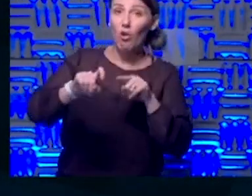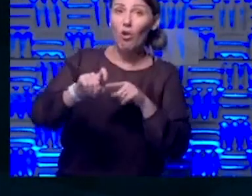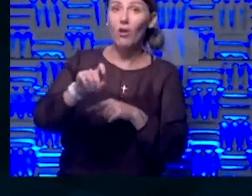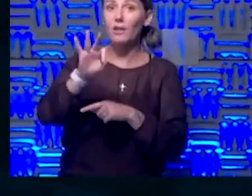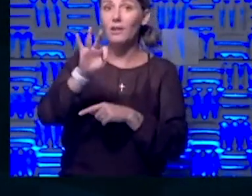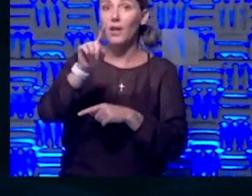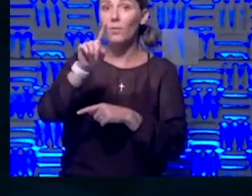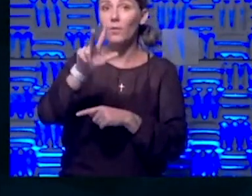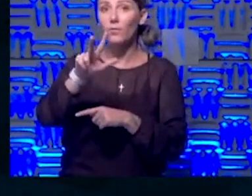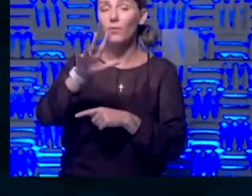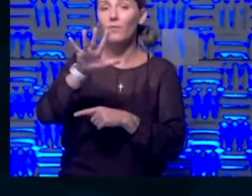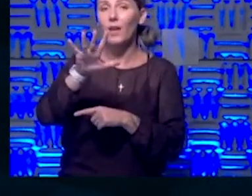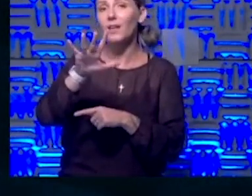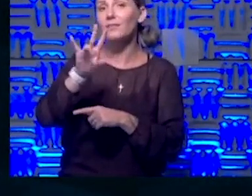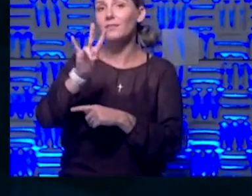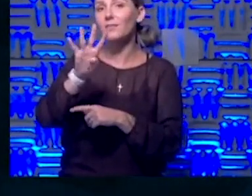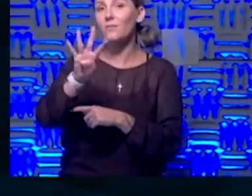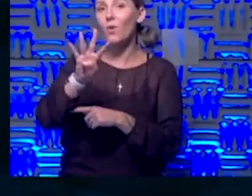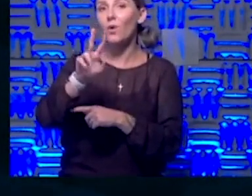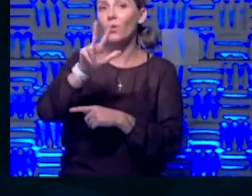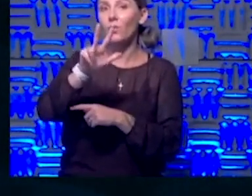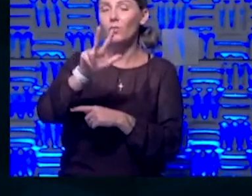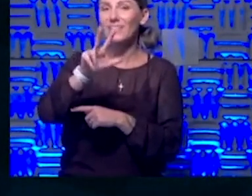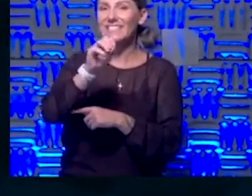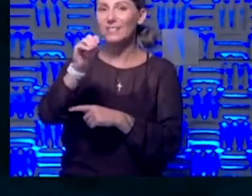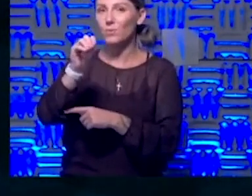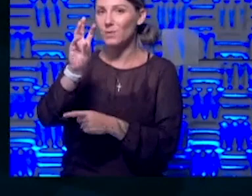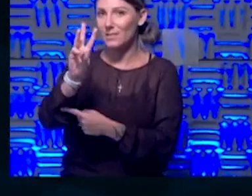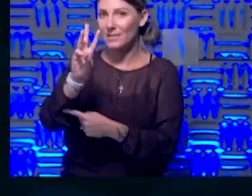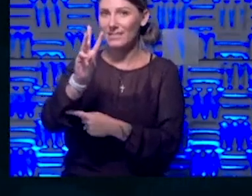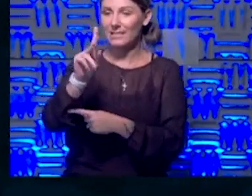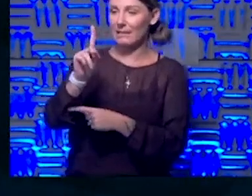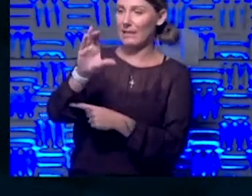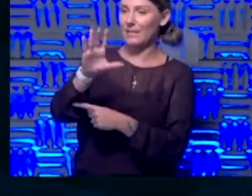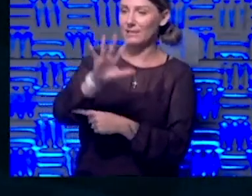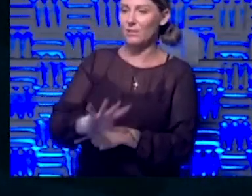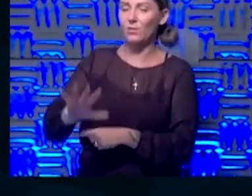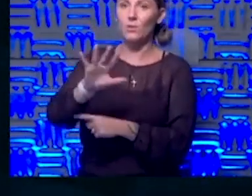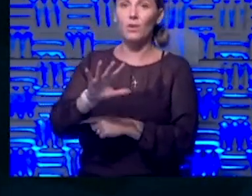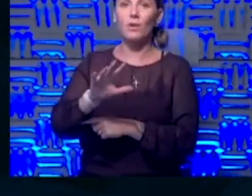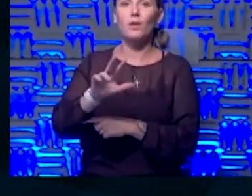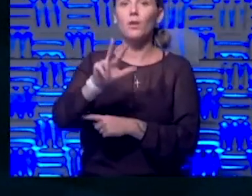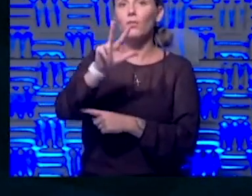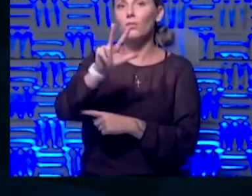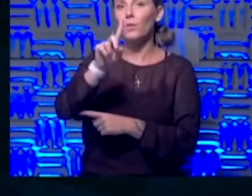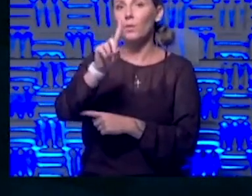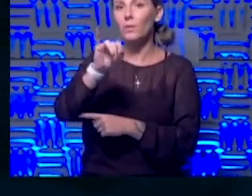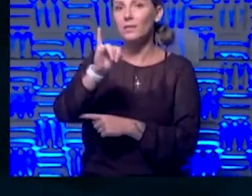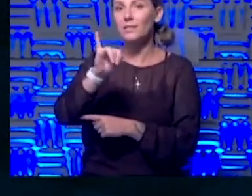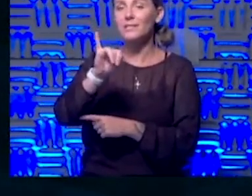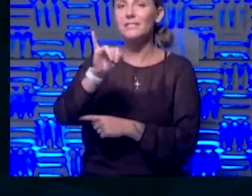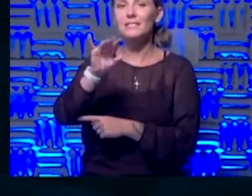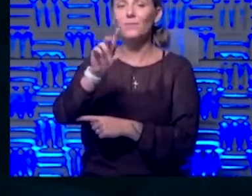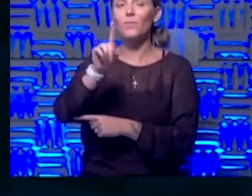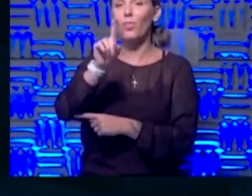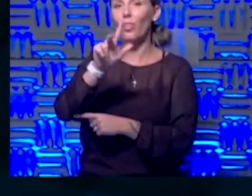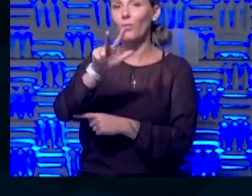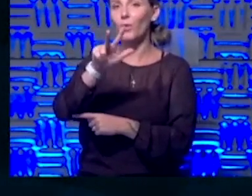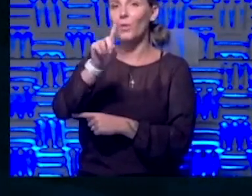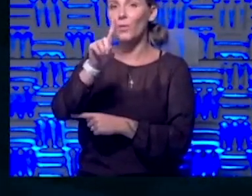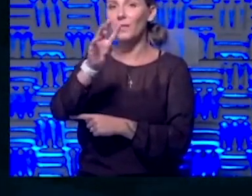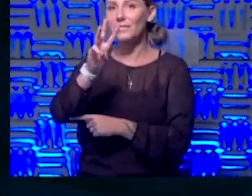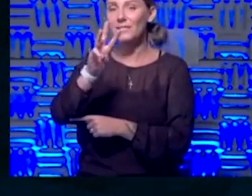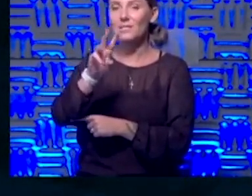913-574-3006 there in the Kansas City region and 316-293-1833